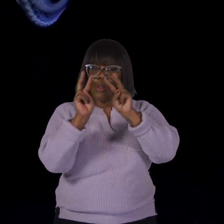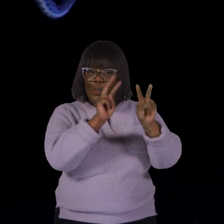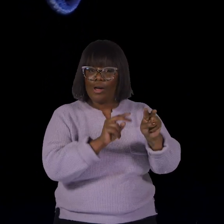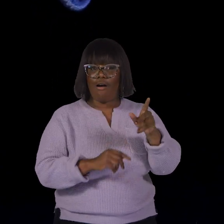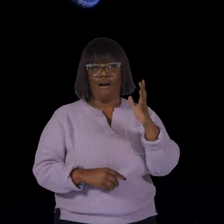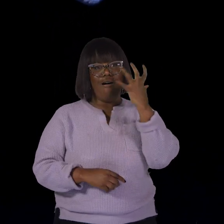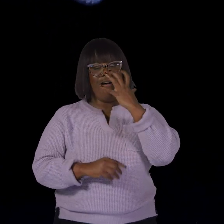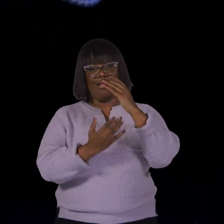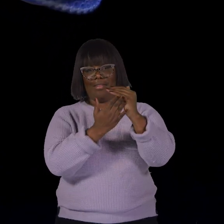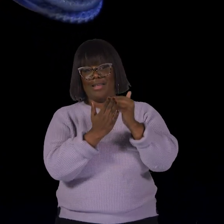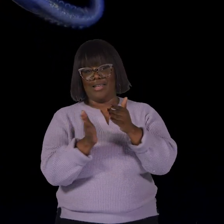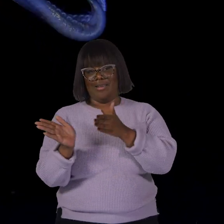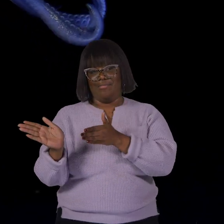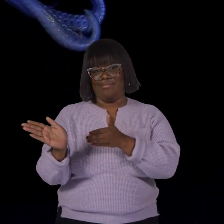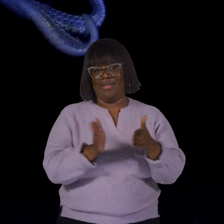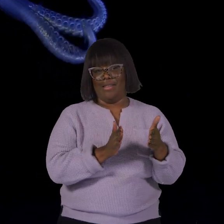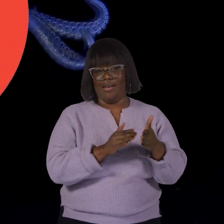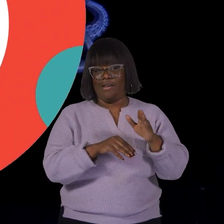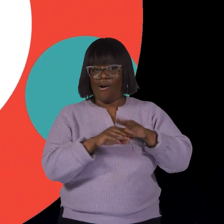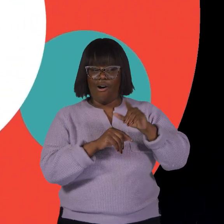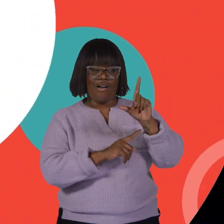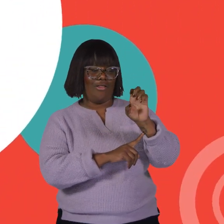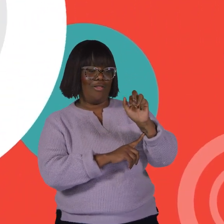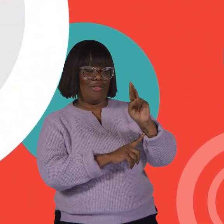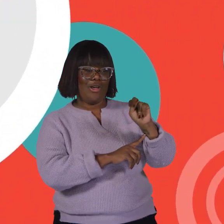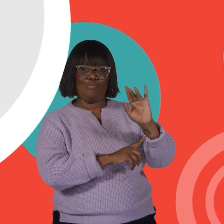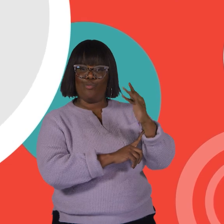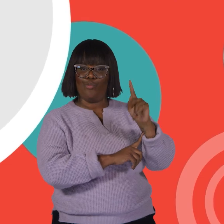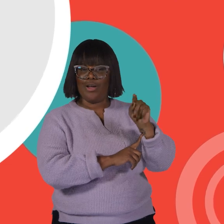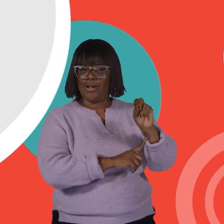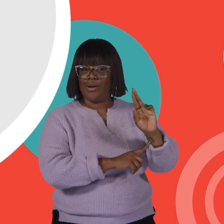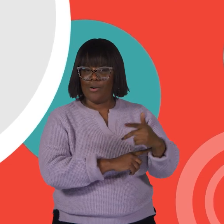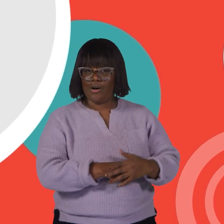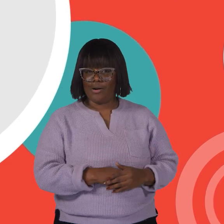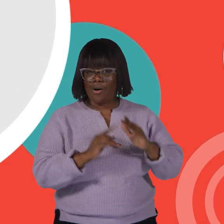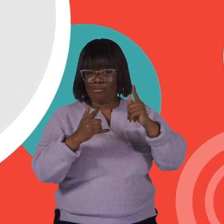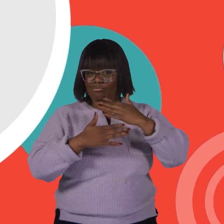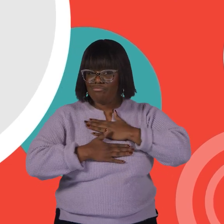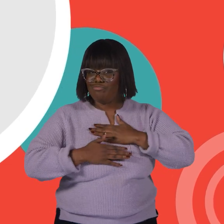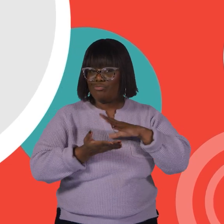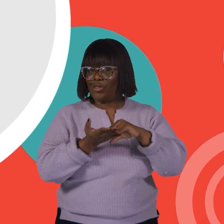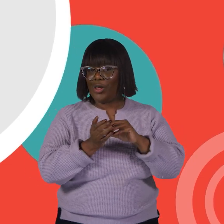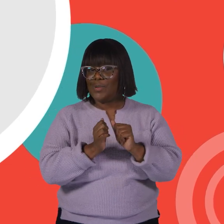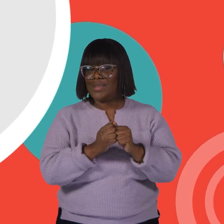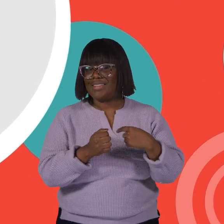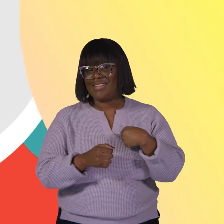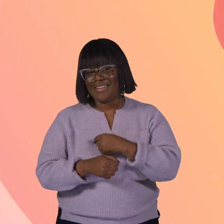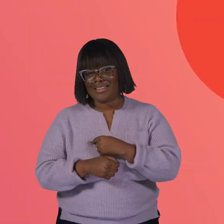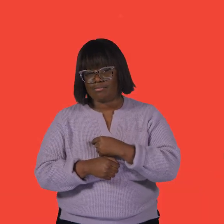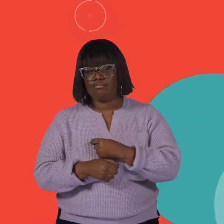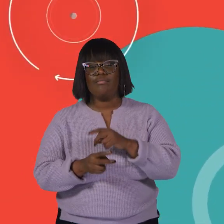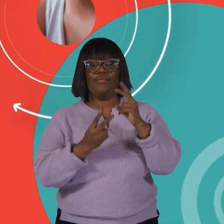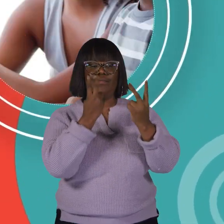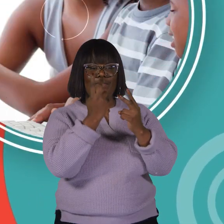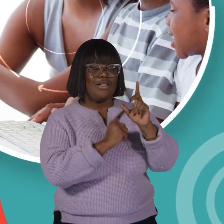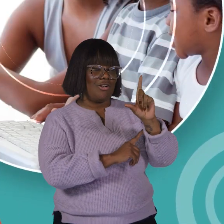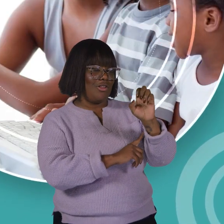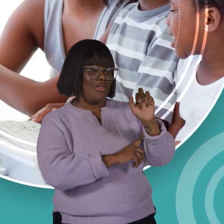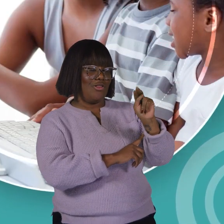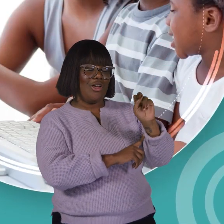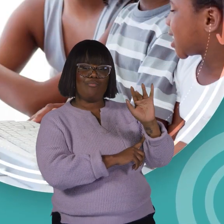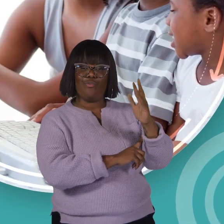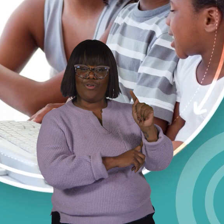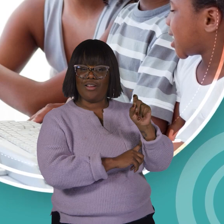super cool lesson plans on LearnBrite.org. Hope you had fun learning with us. Visit us at LearnBrite